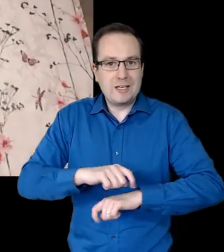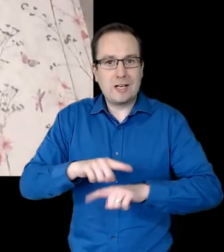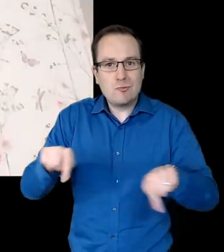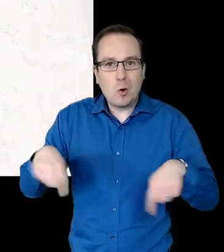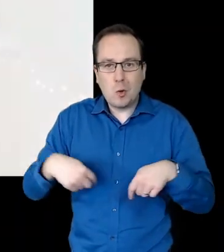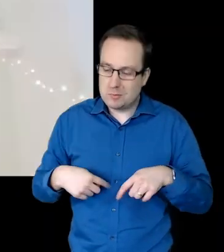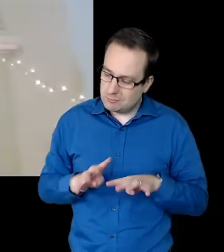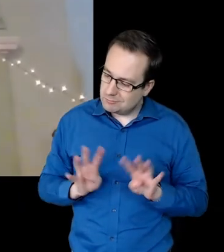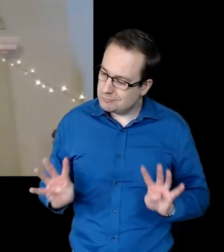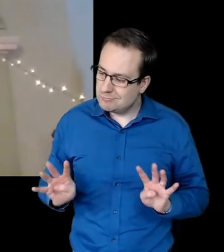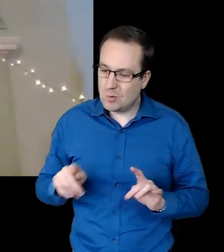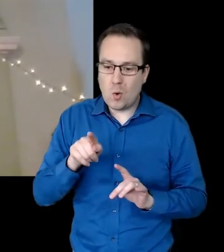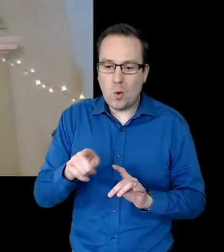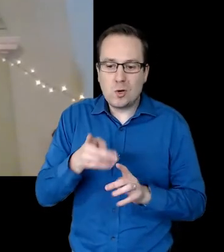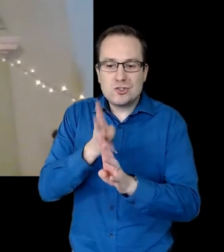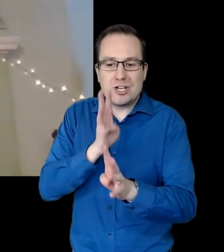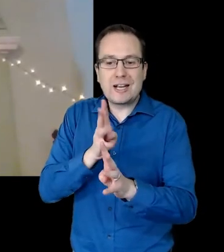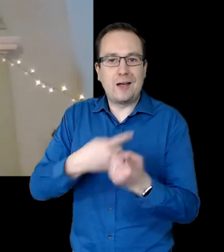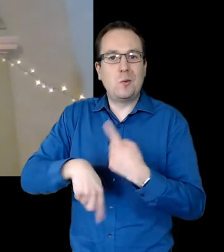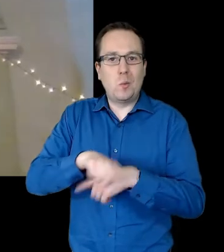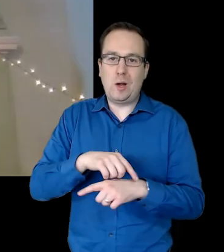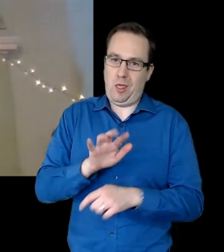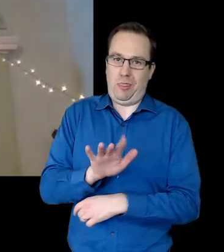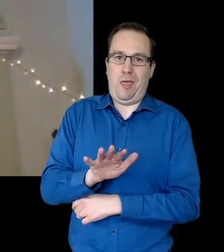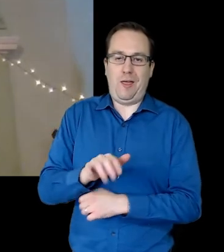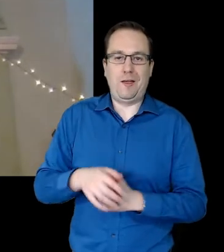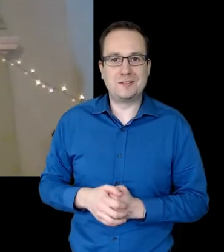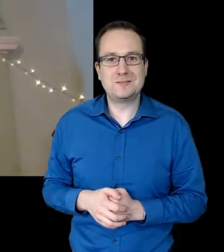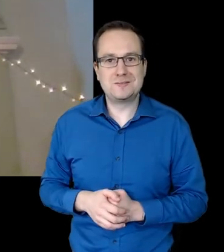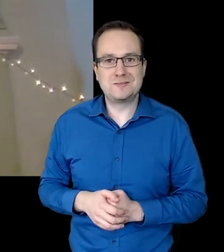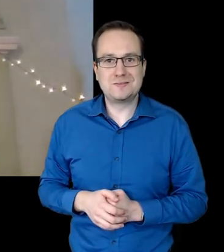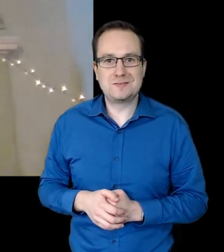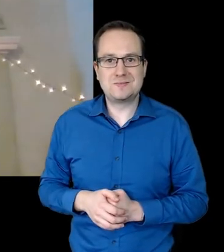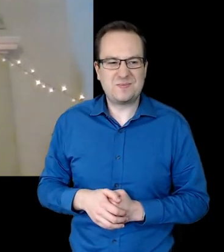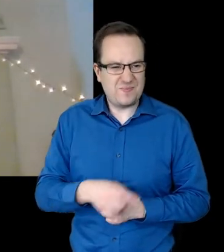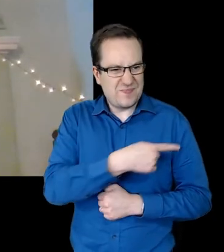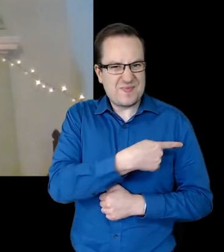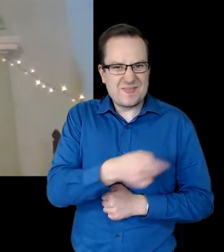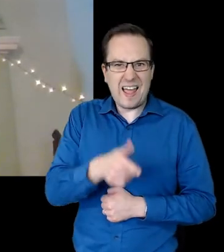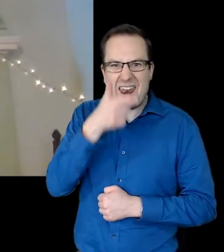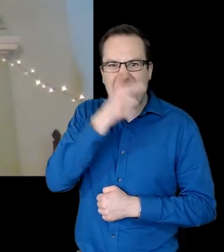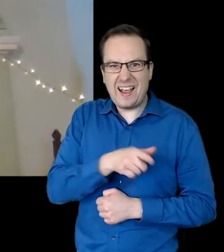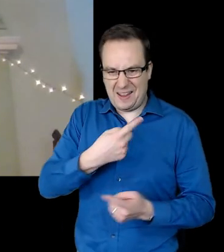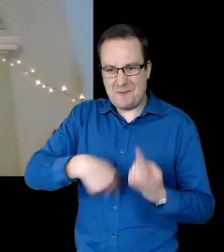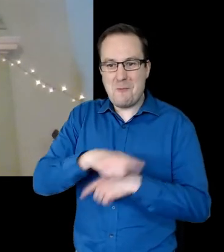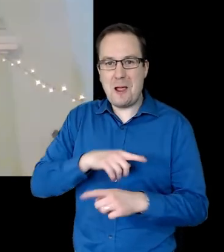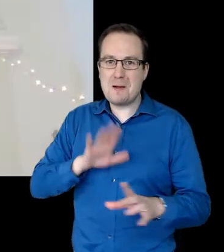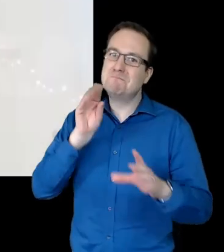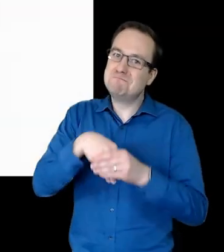queues. No apologies, they are so lucky to have us here.